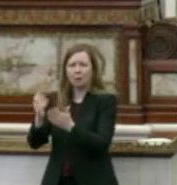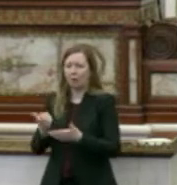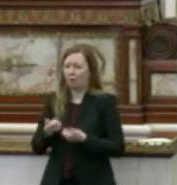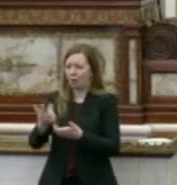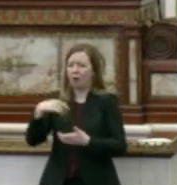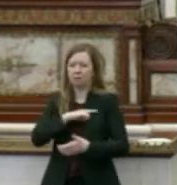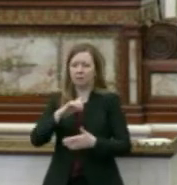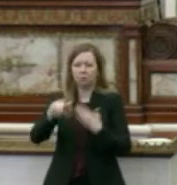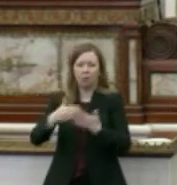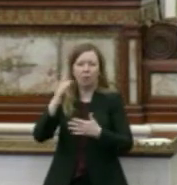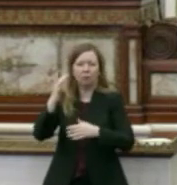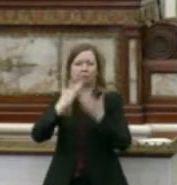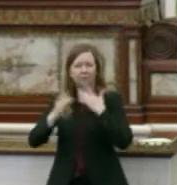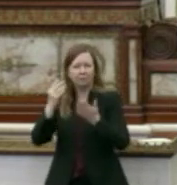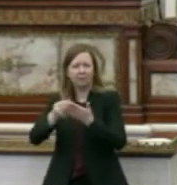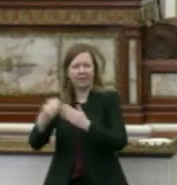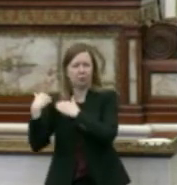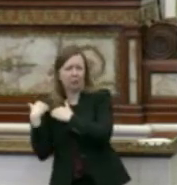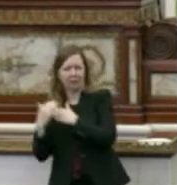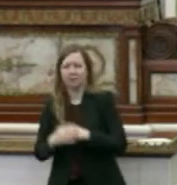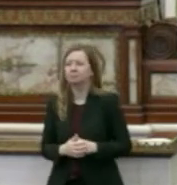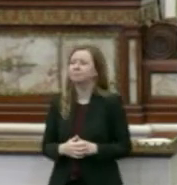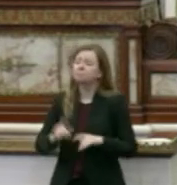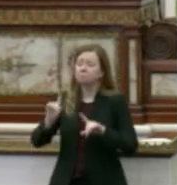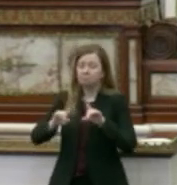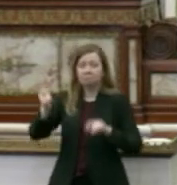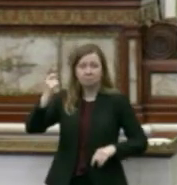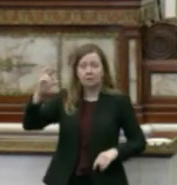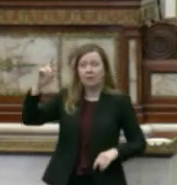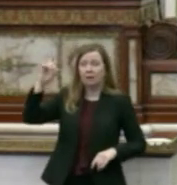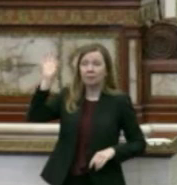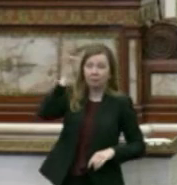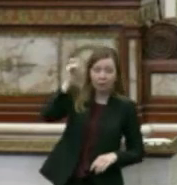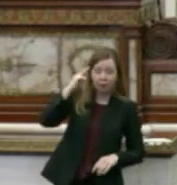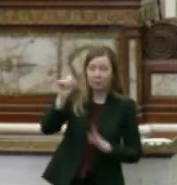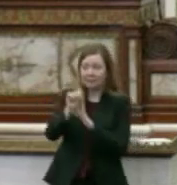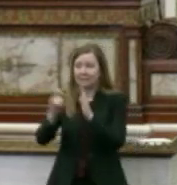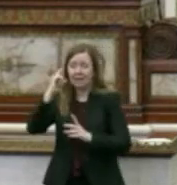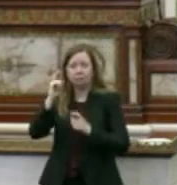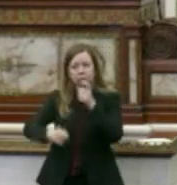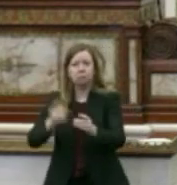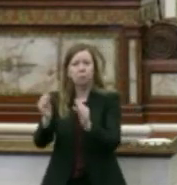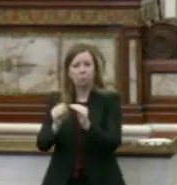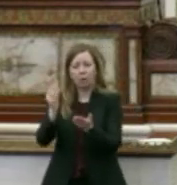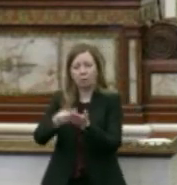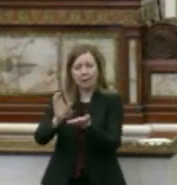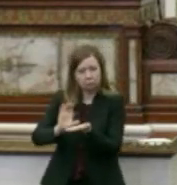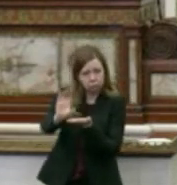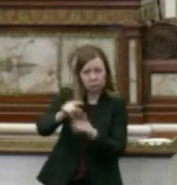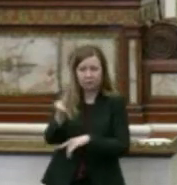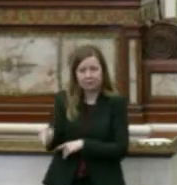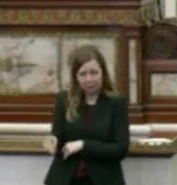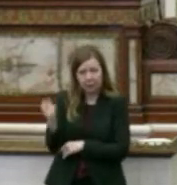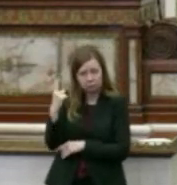put us all in financial burden. Although the federal government and state government have dedicated more resources to Philadelphians, I